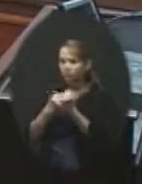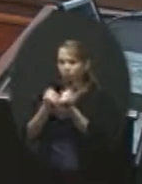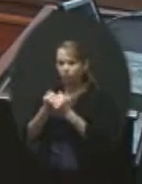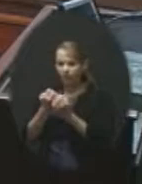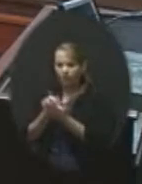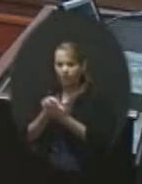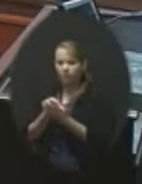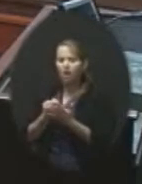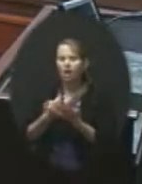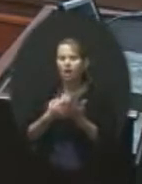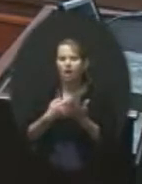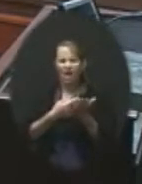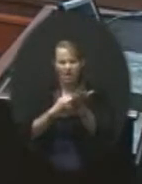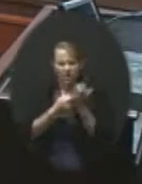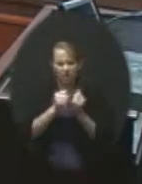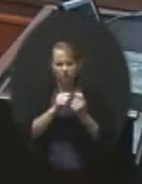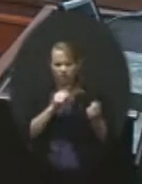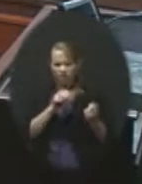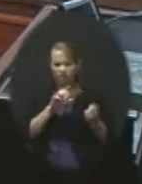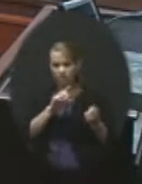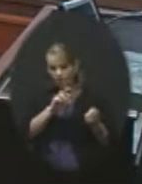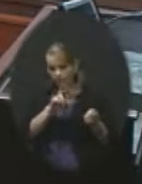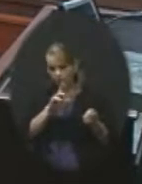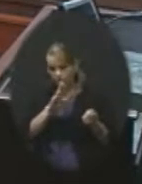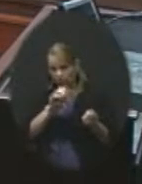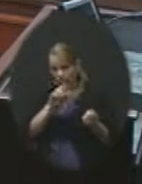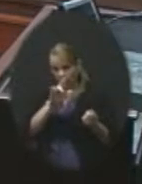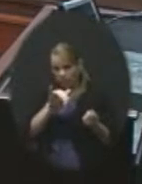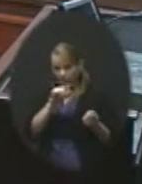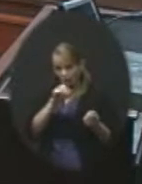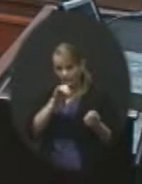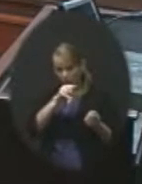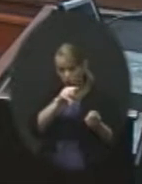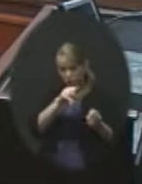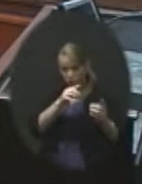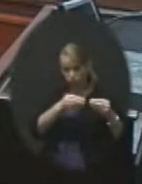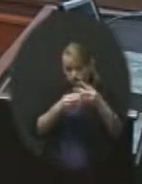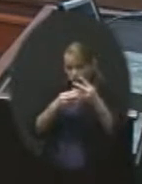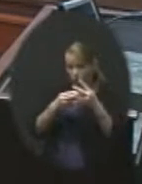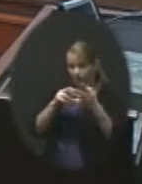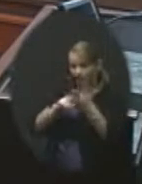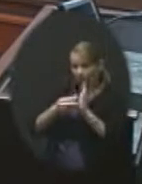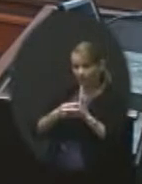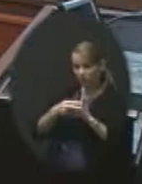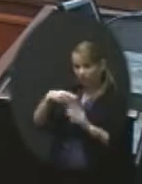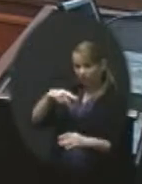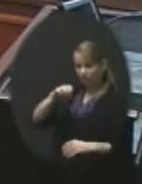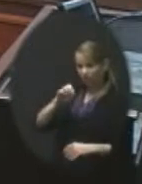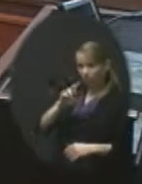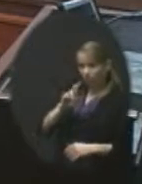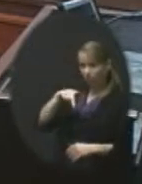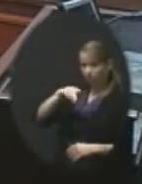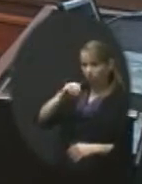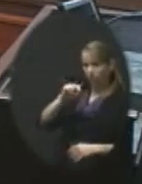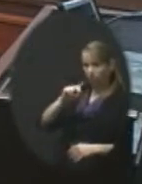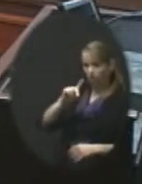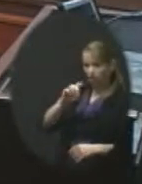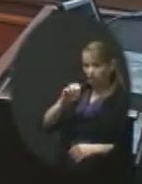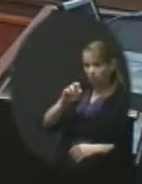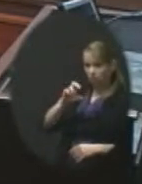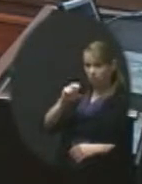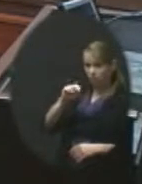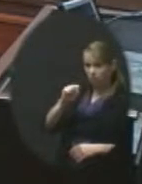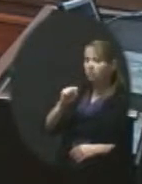Dr. Berry. Did you happen to pull up that, the definition of preponderance? I did, I scribbled it down here, but we could also put Scott Mason on